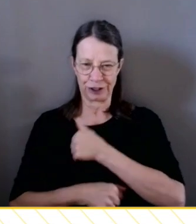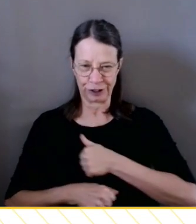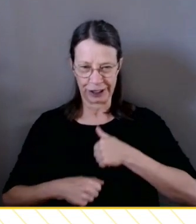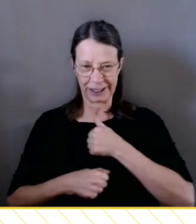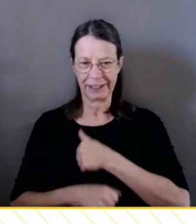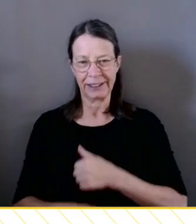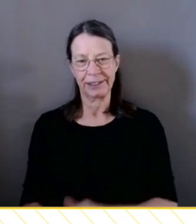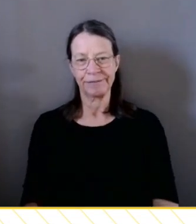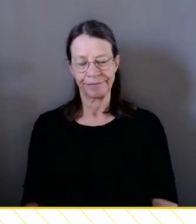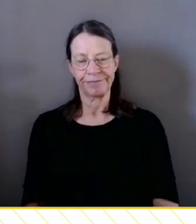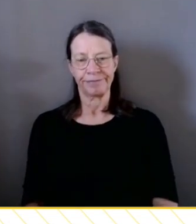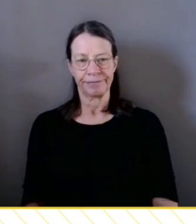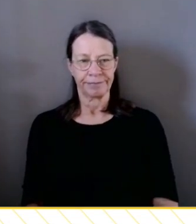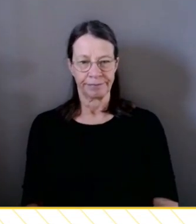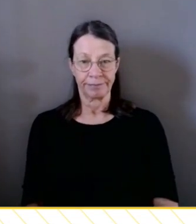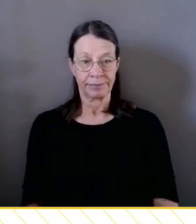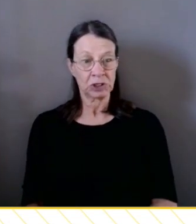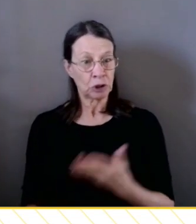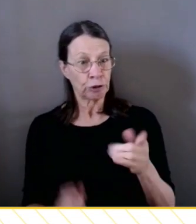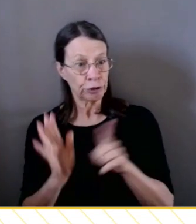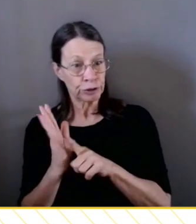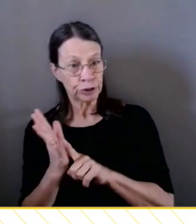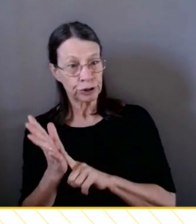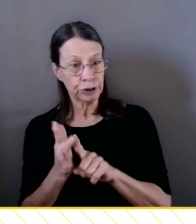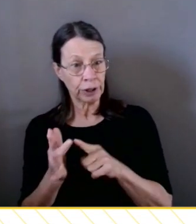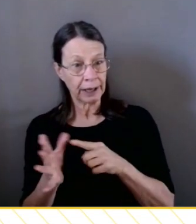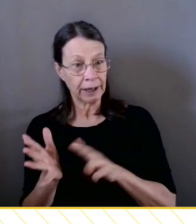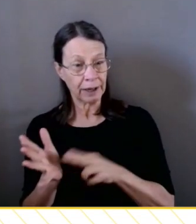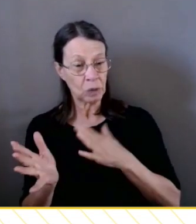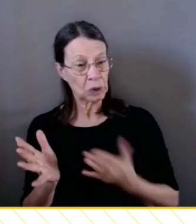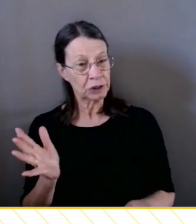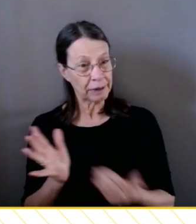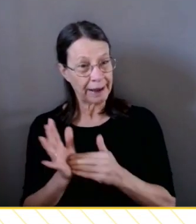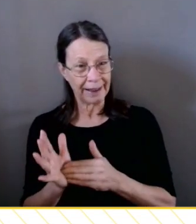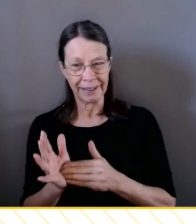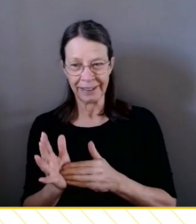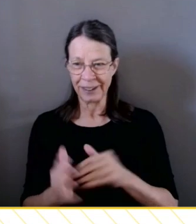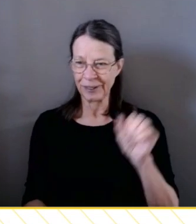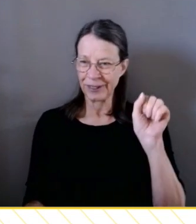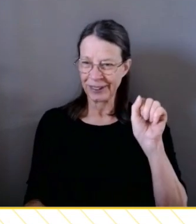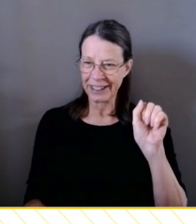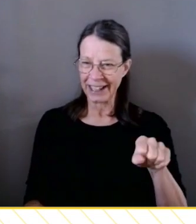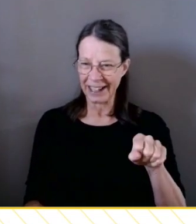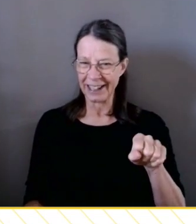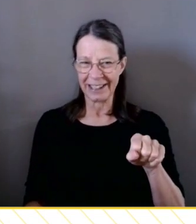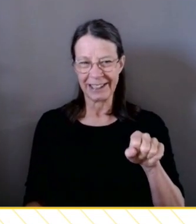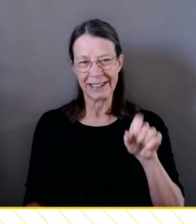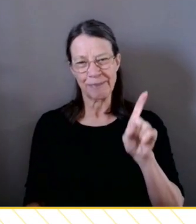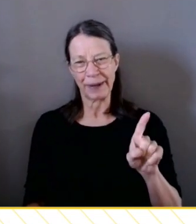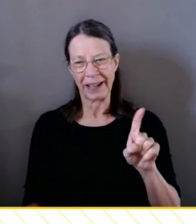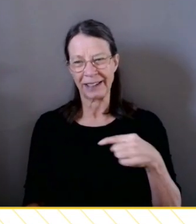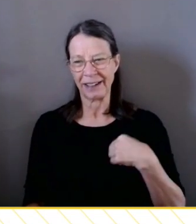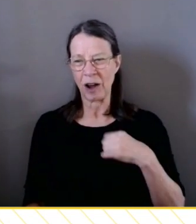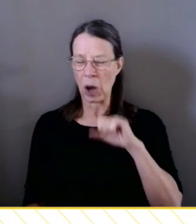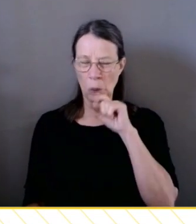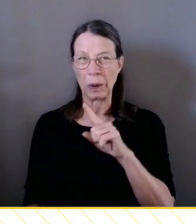Julie, any passing words? Well, yes, but I don't think I'll have the final say. I'd like to just say